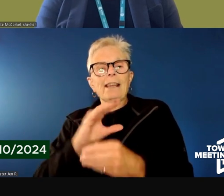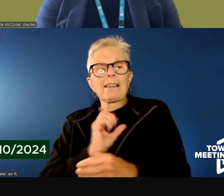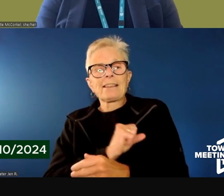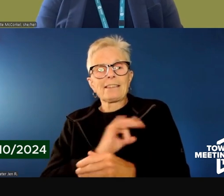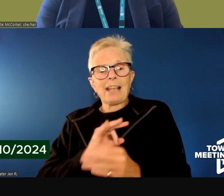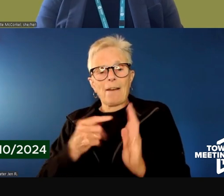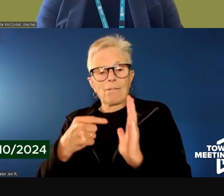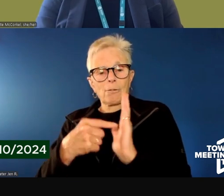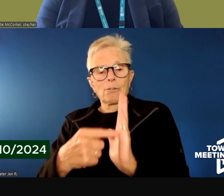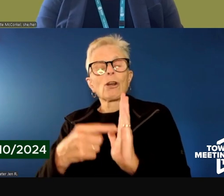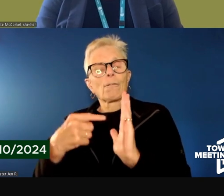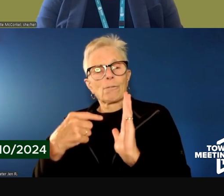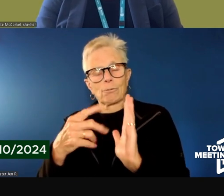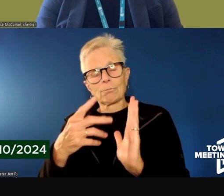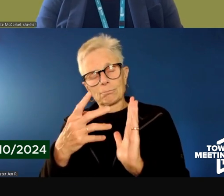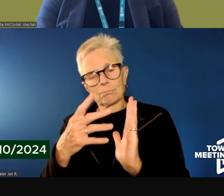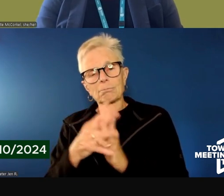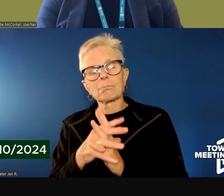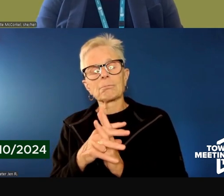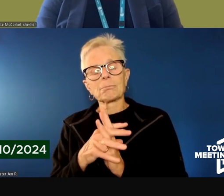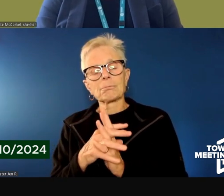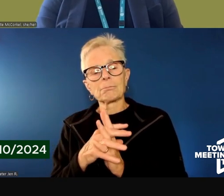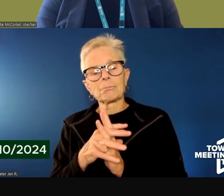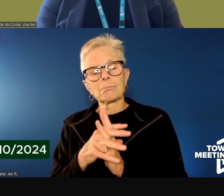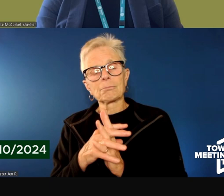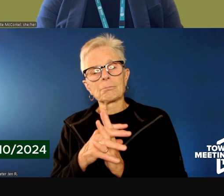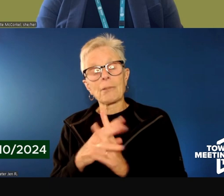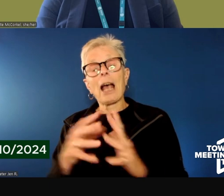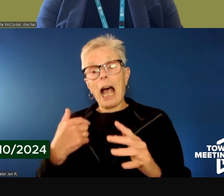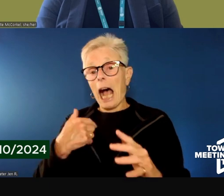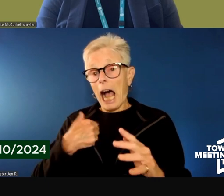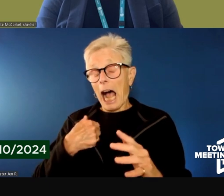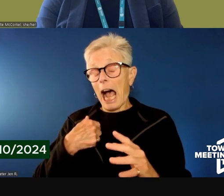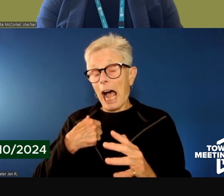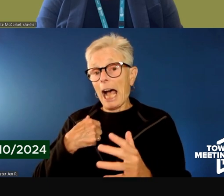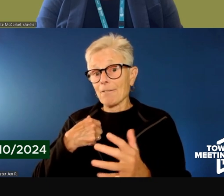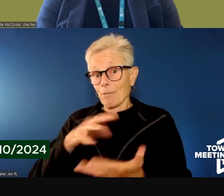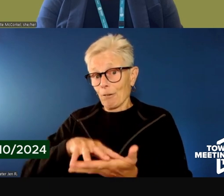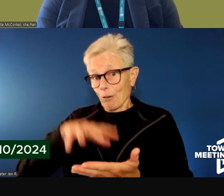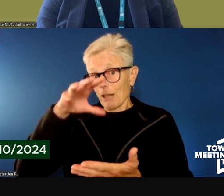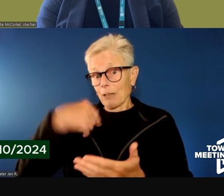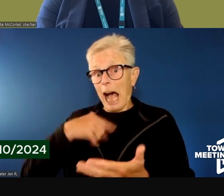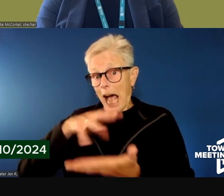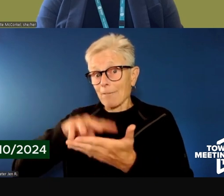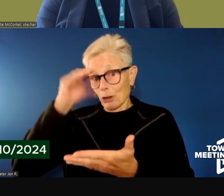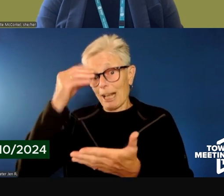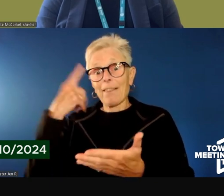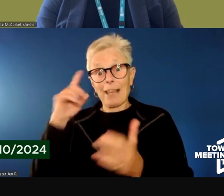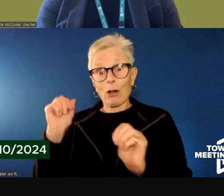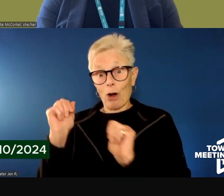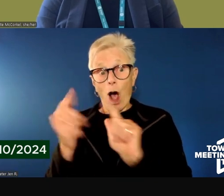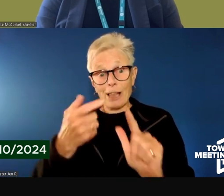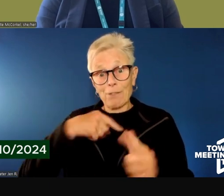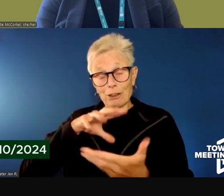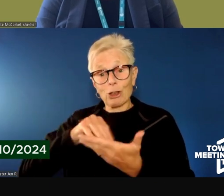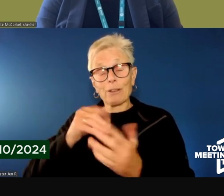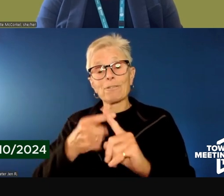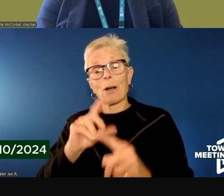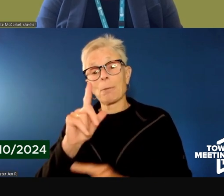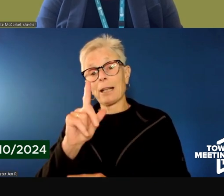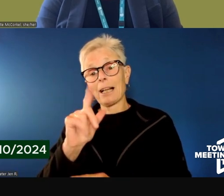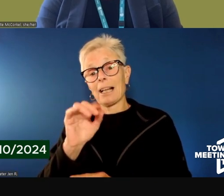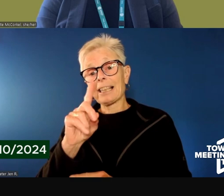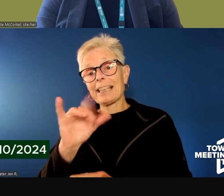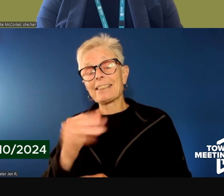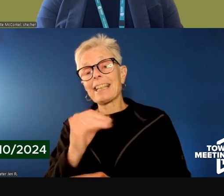I've learned, I think everybody has, but I certainly have learned a lot from Lindsay and Katie